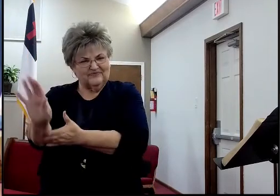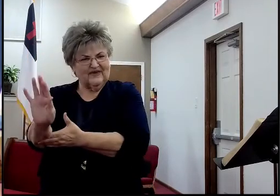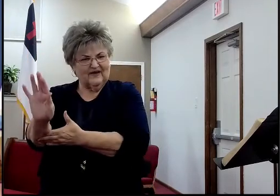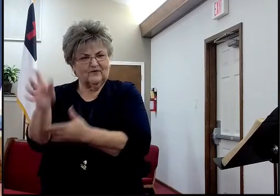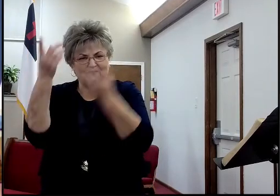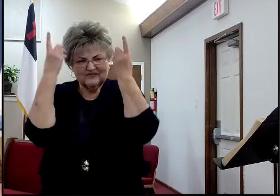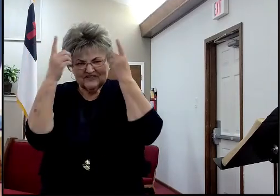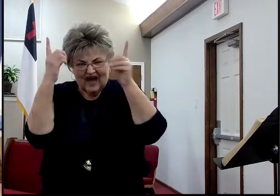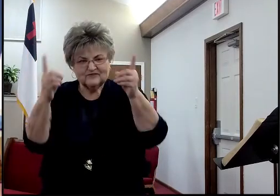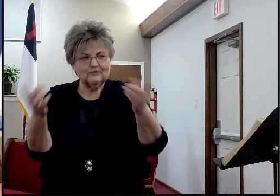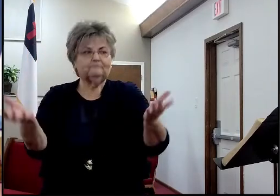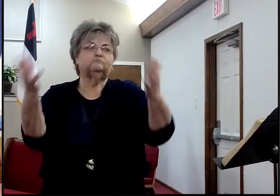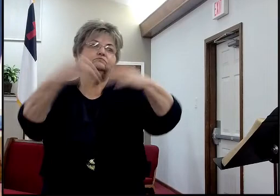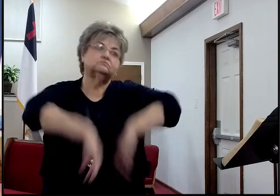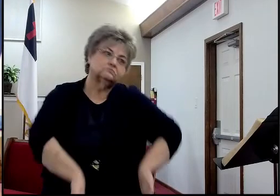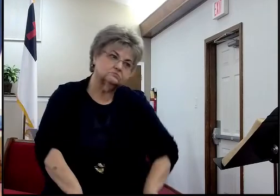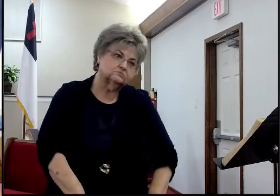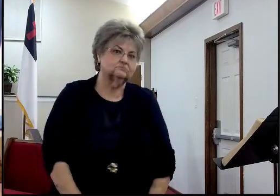my point is this,